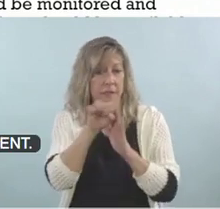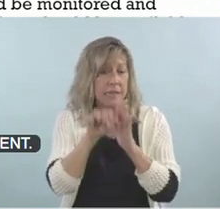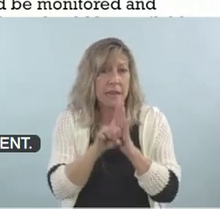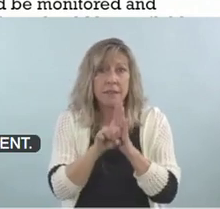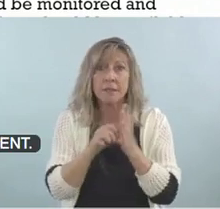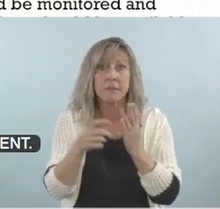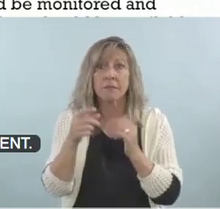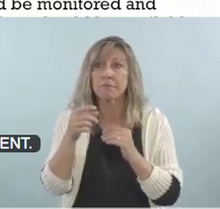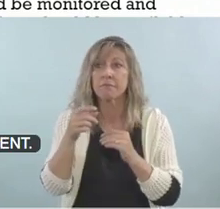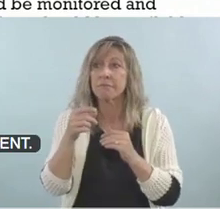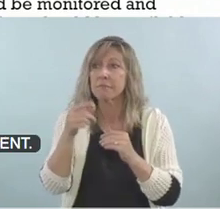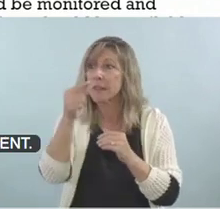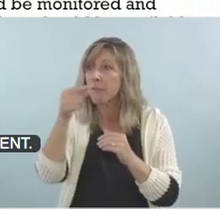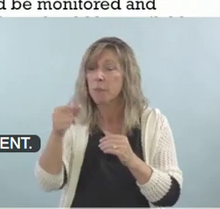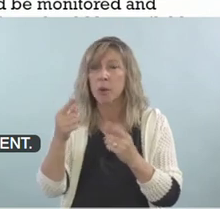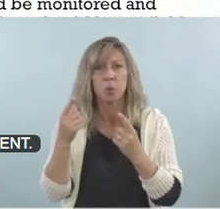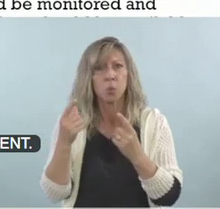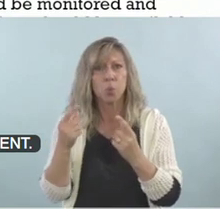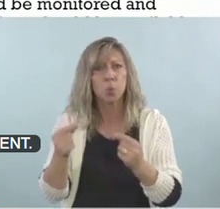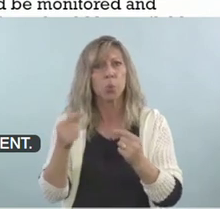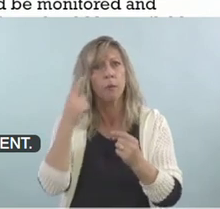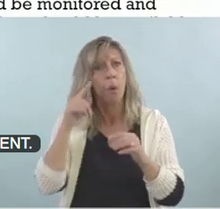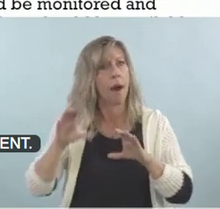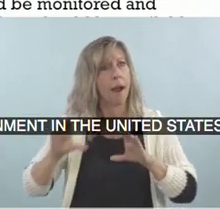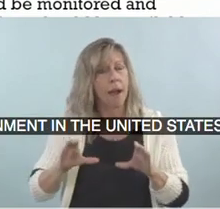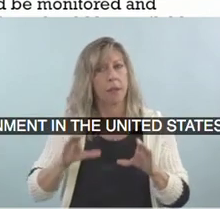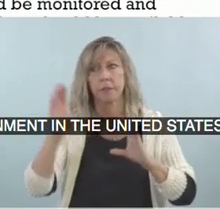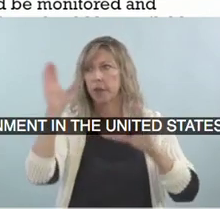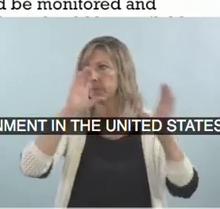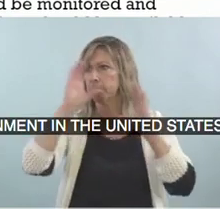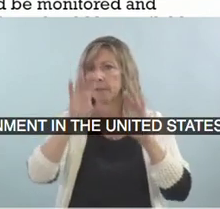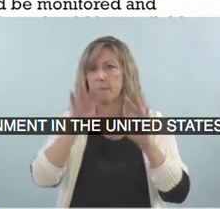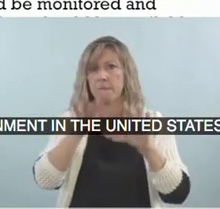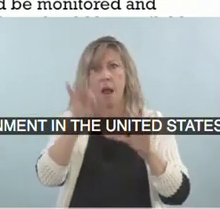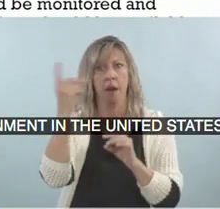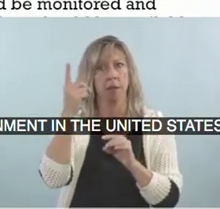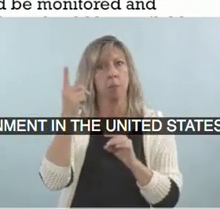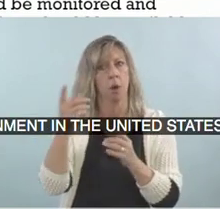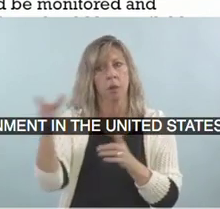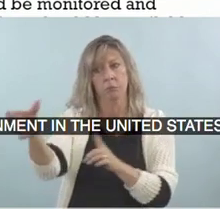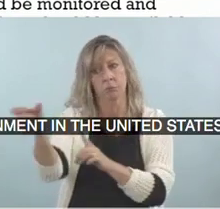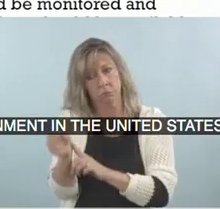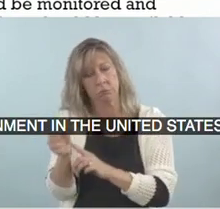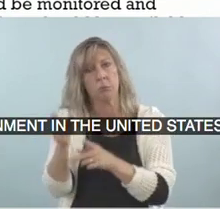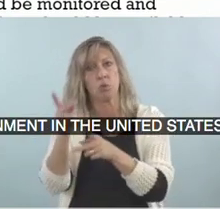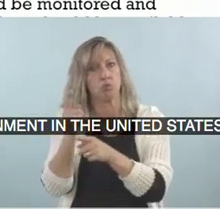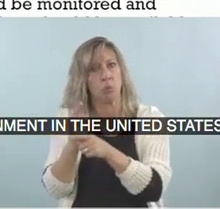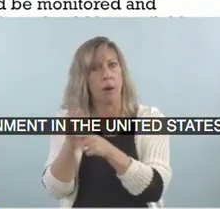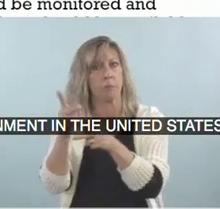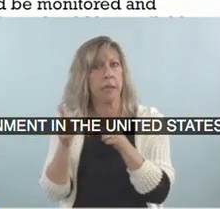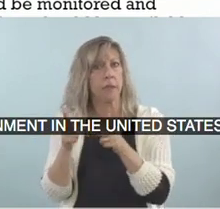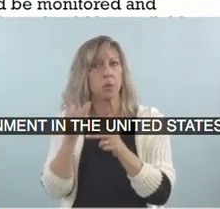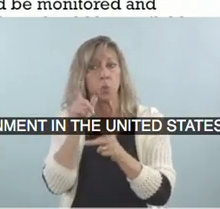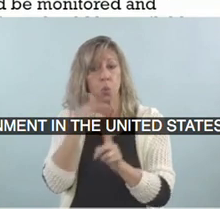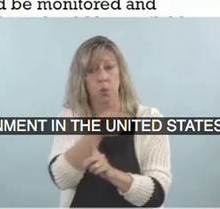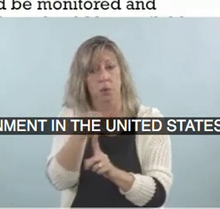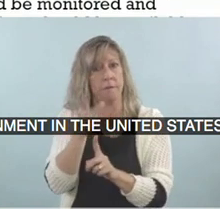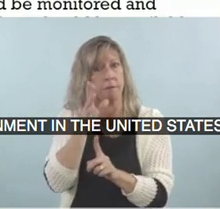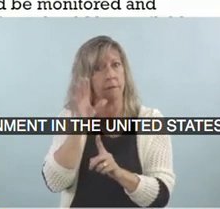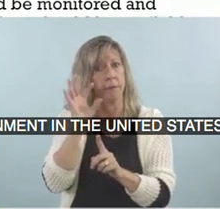Um, but it should be happening to try to improve the child welfare system when kids are abused.